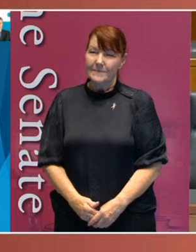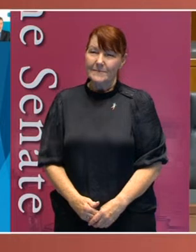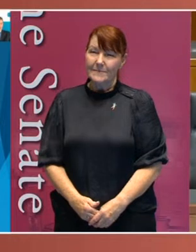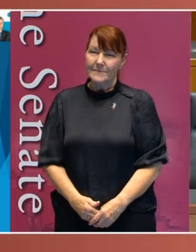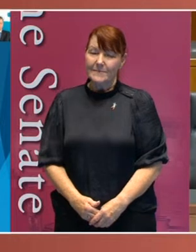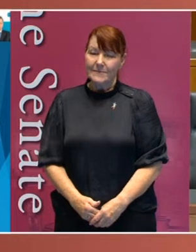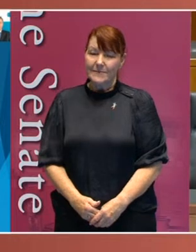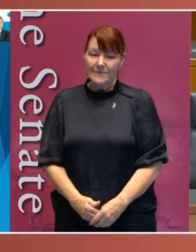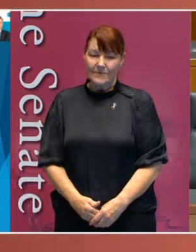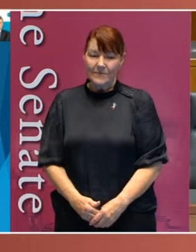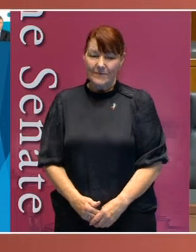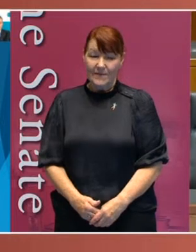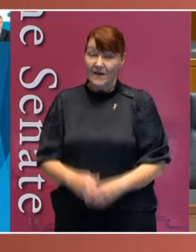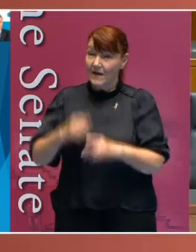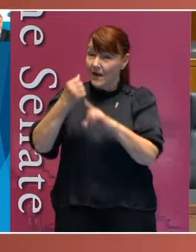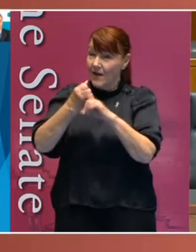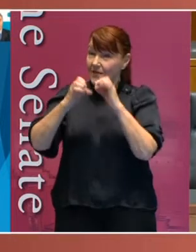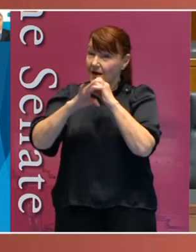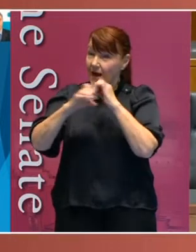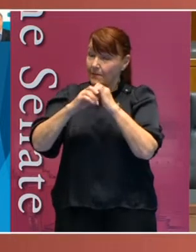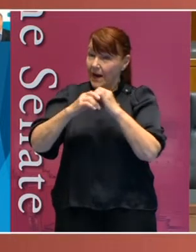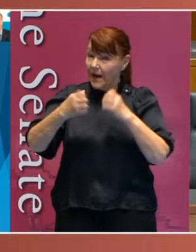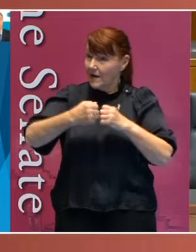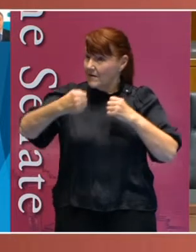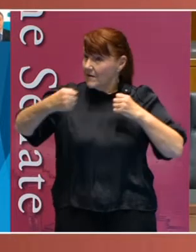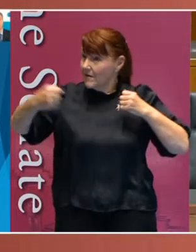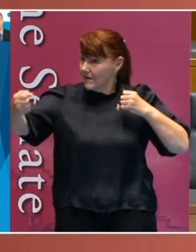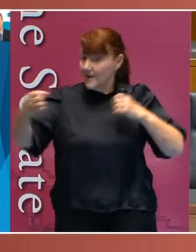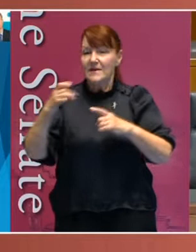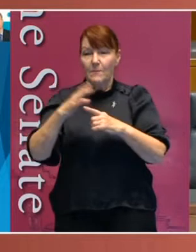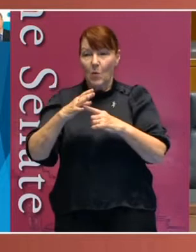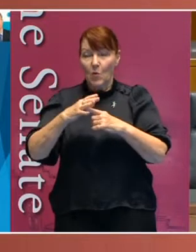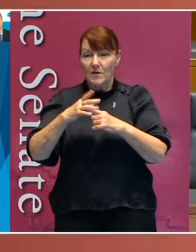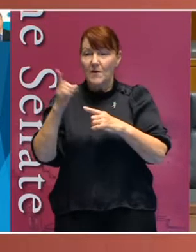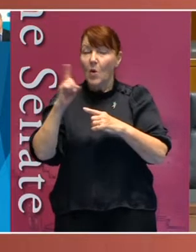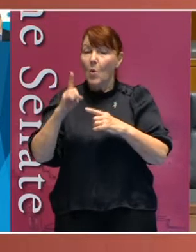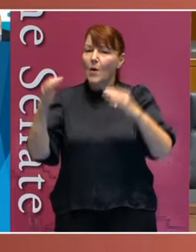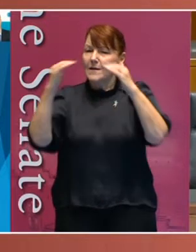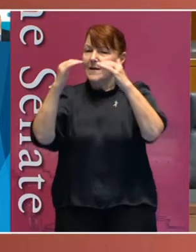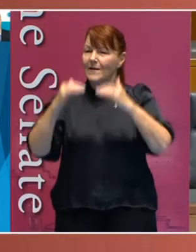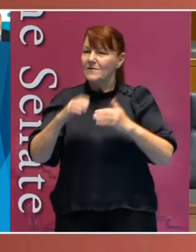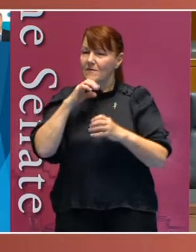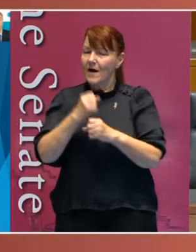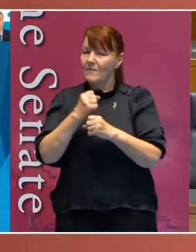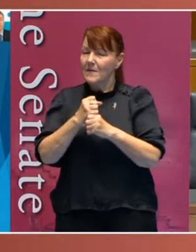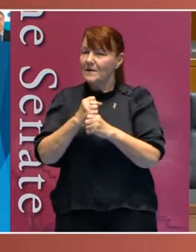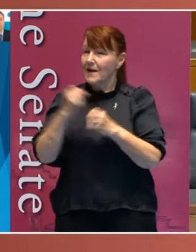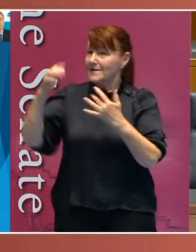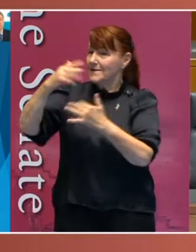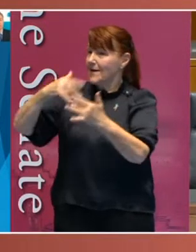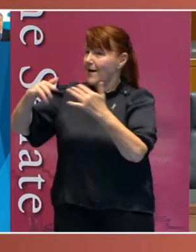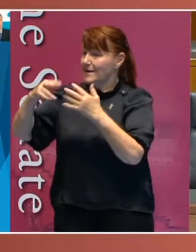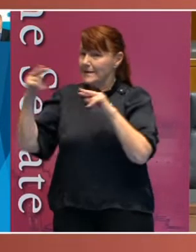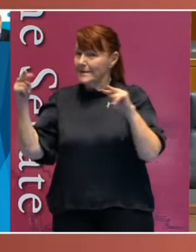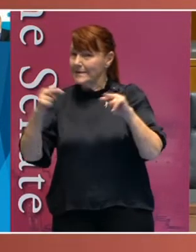How long it goes for is also important, and what levels of government or society that are considered also matter.